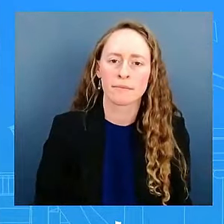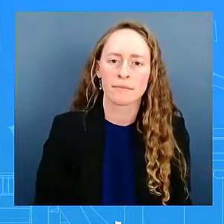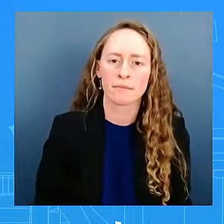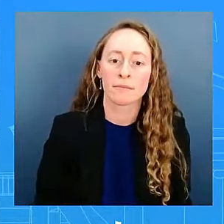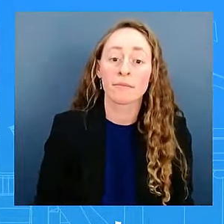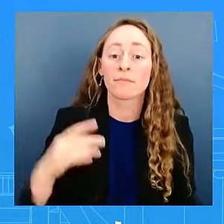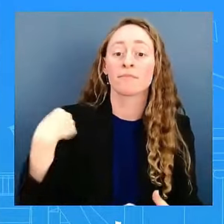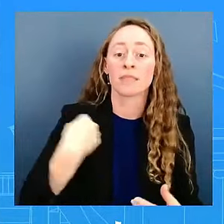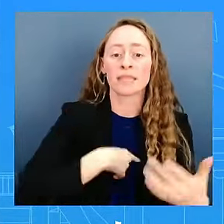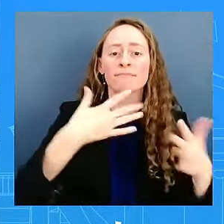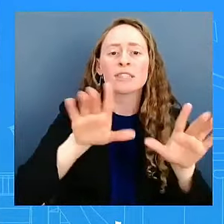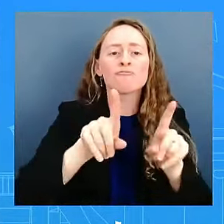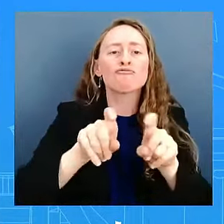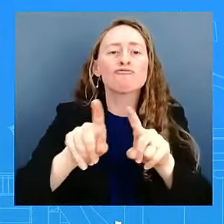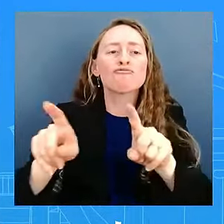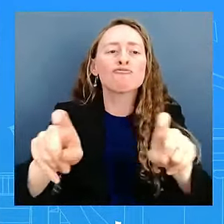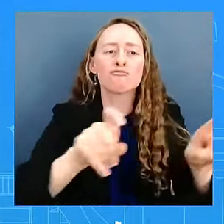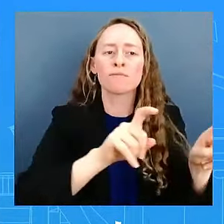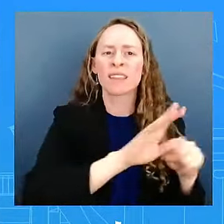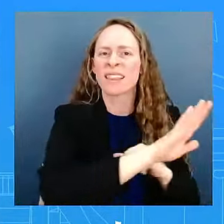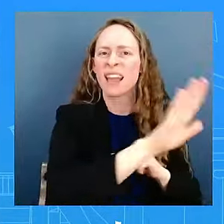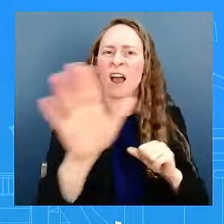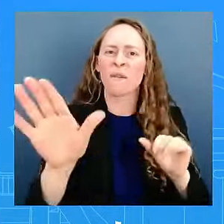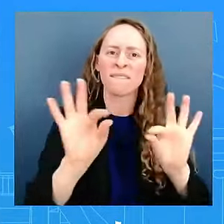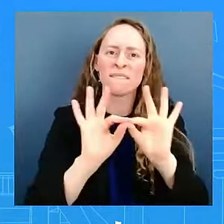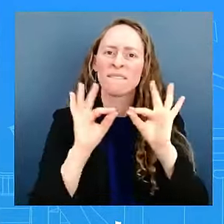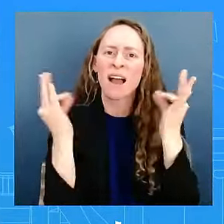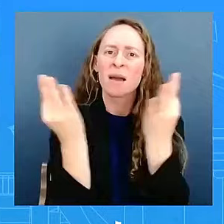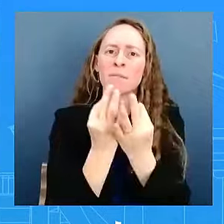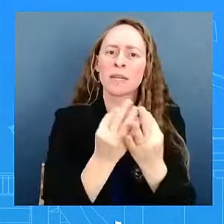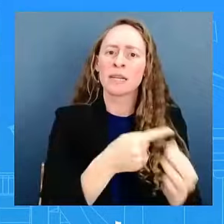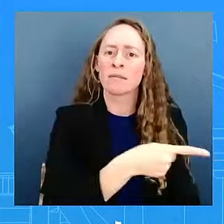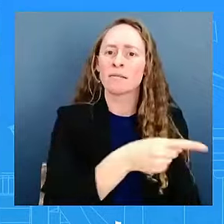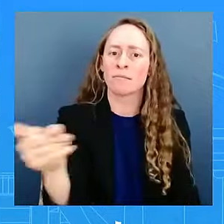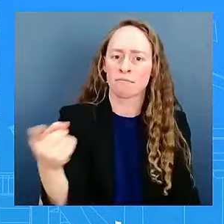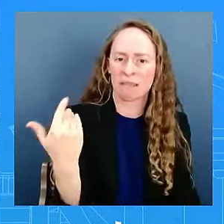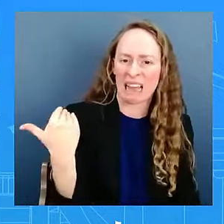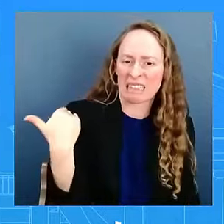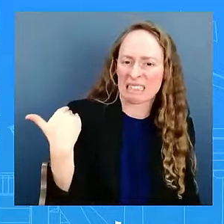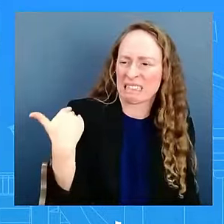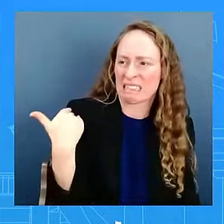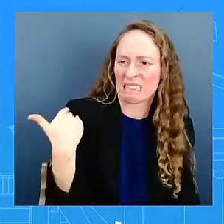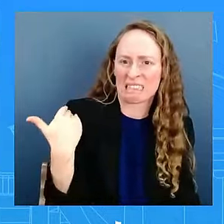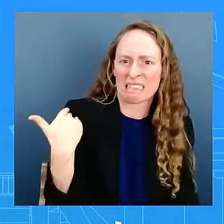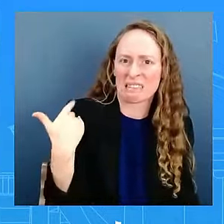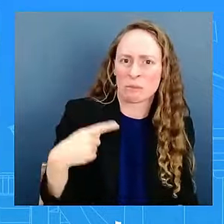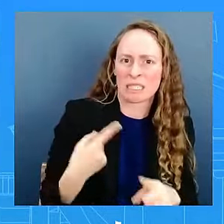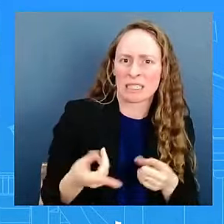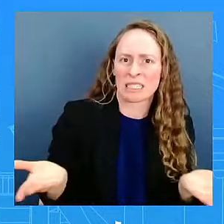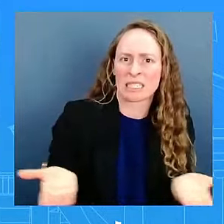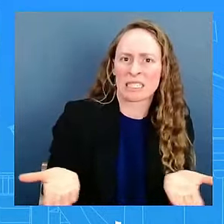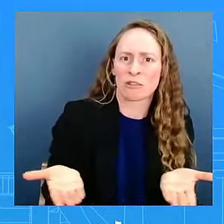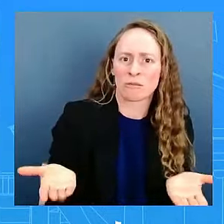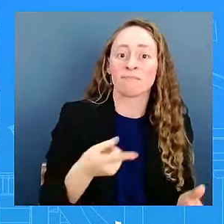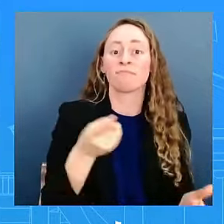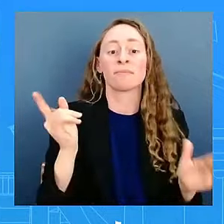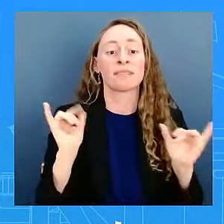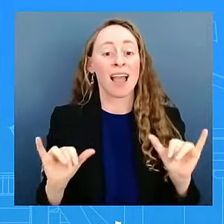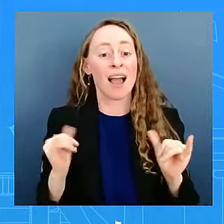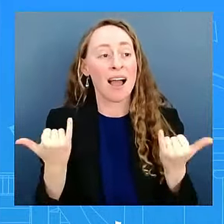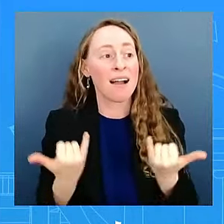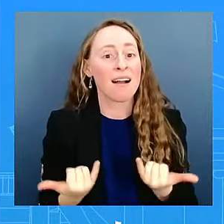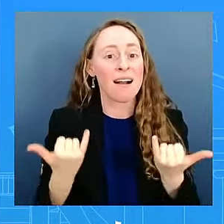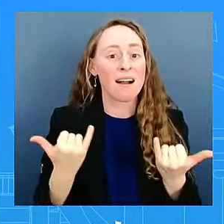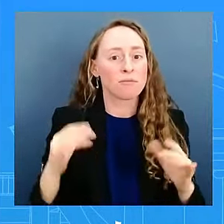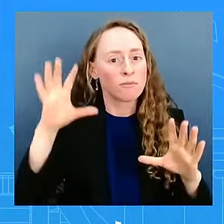last few days. Is the president open to changing his view based on what has happened? I mean,